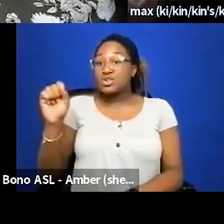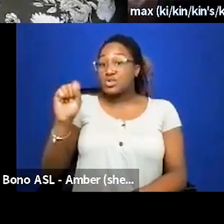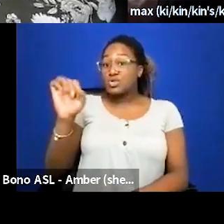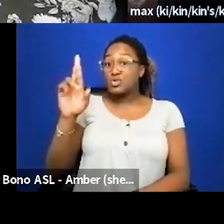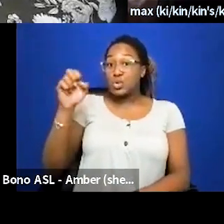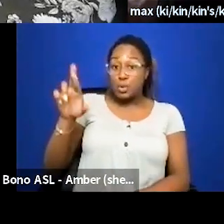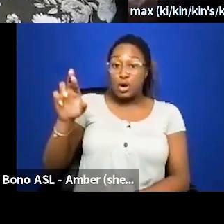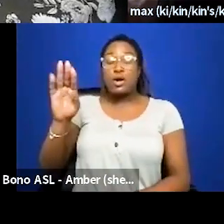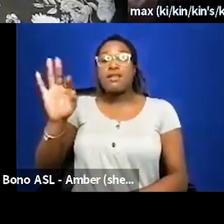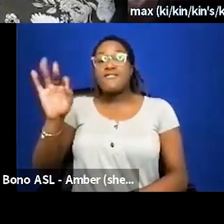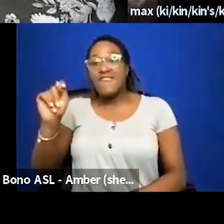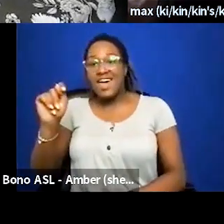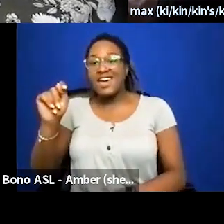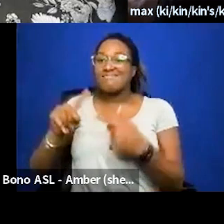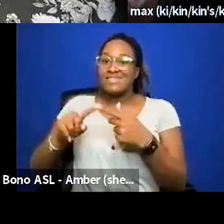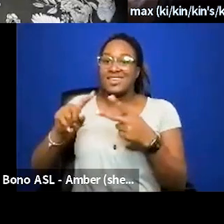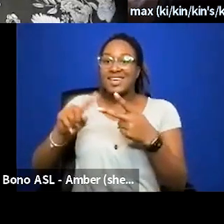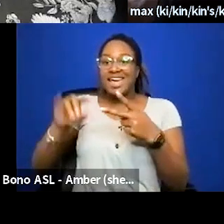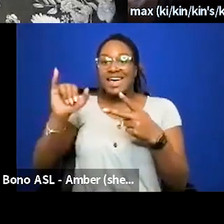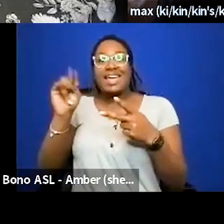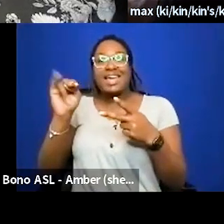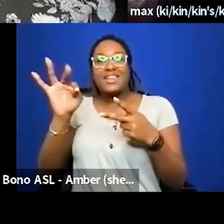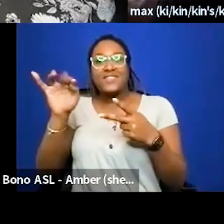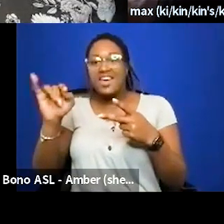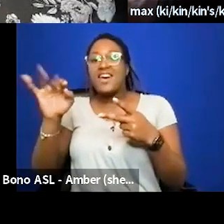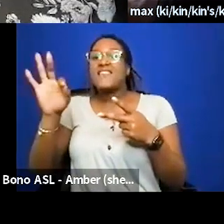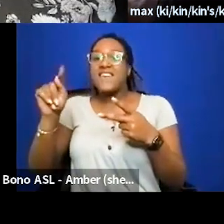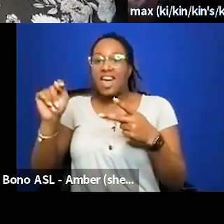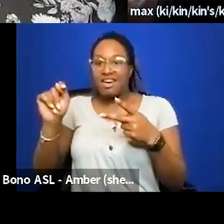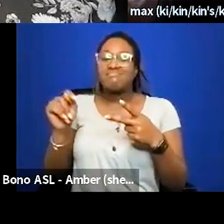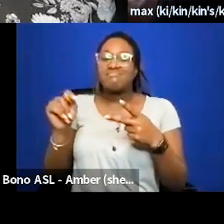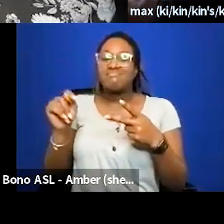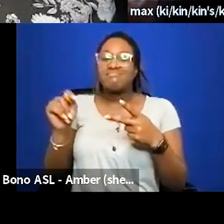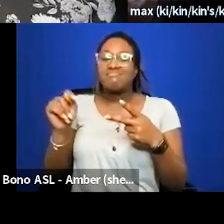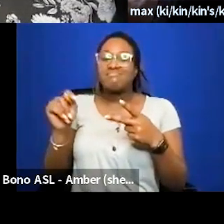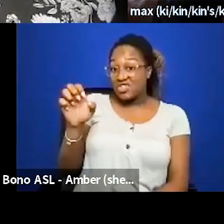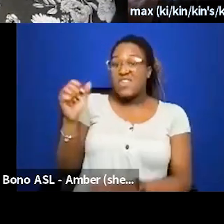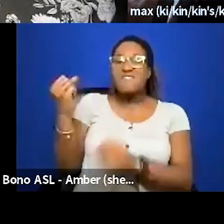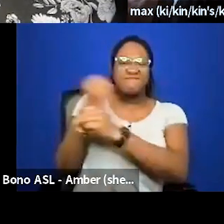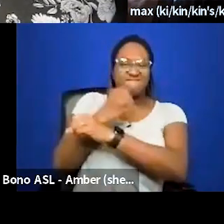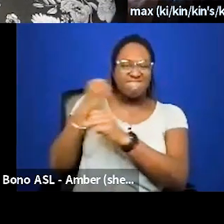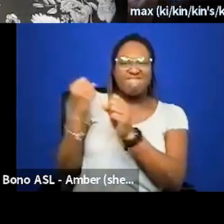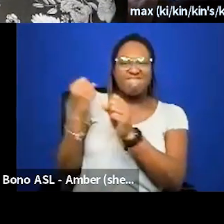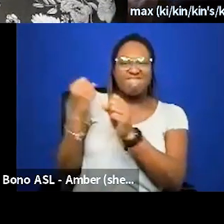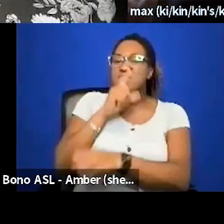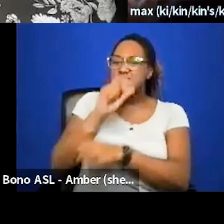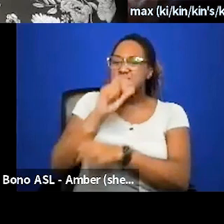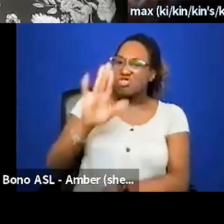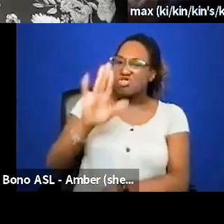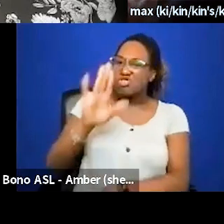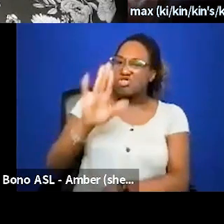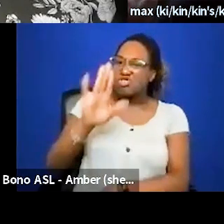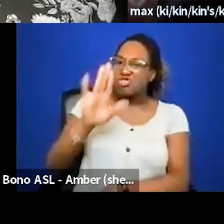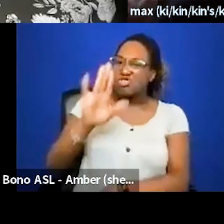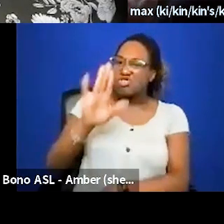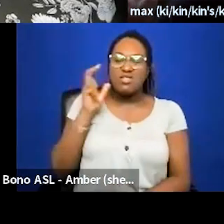about that terminology in just a minute um and angel fights uh to make their voices heard as they are